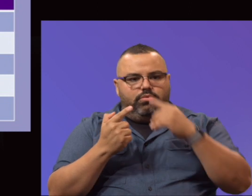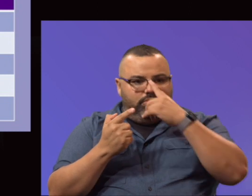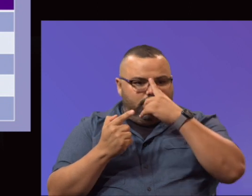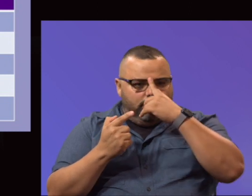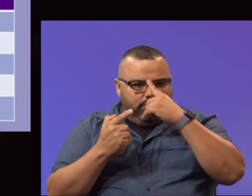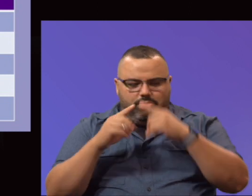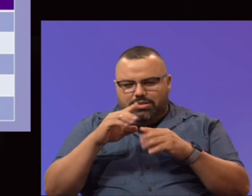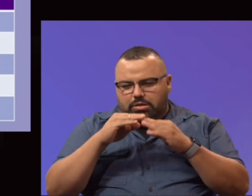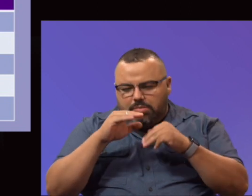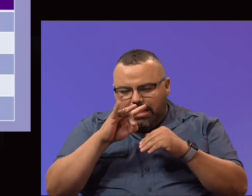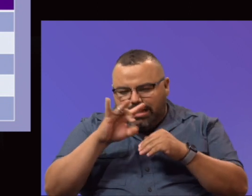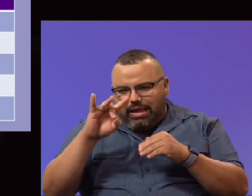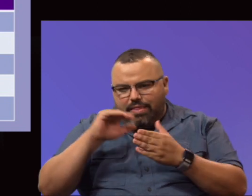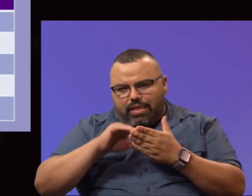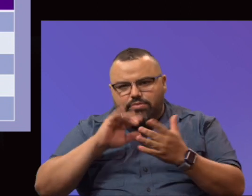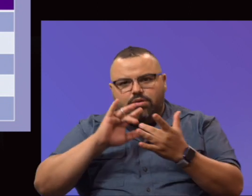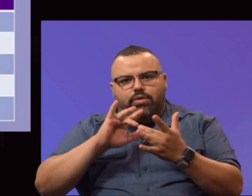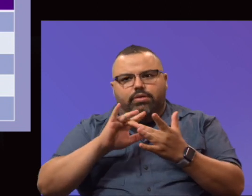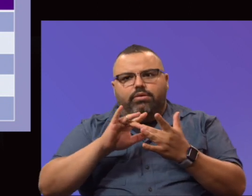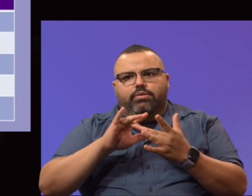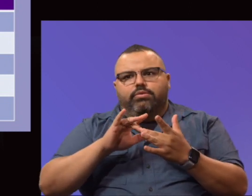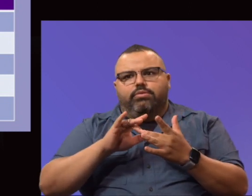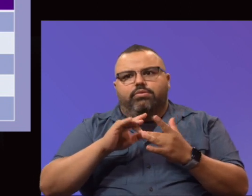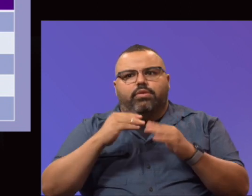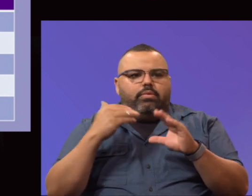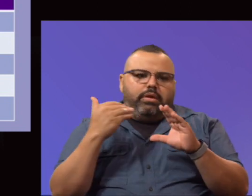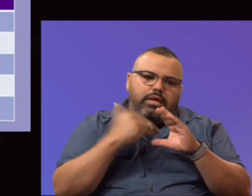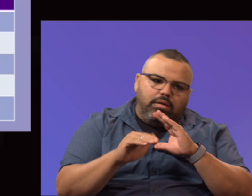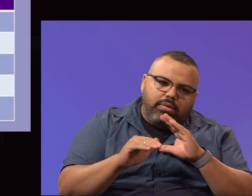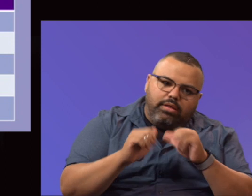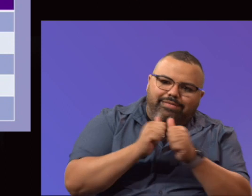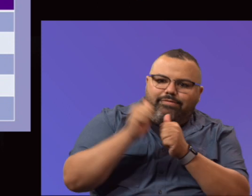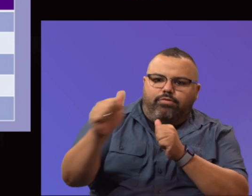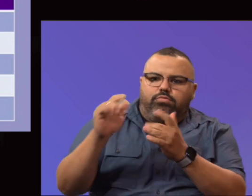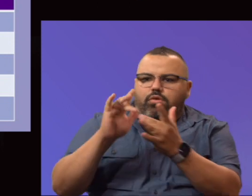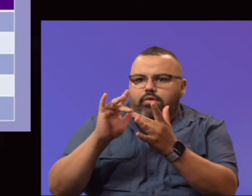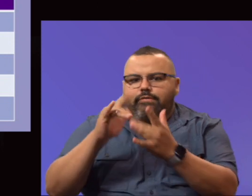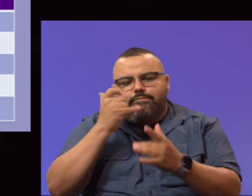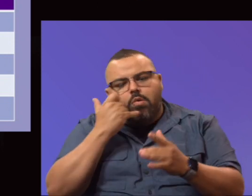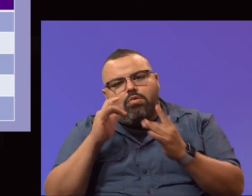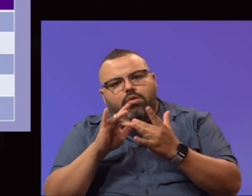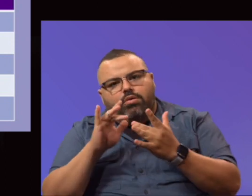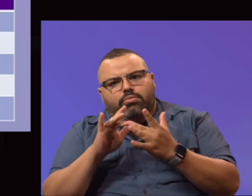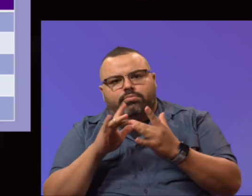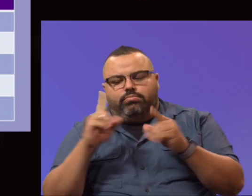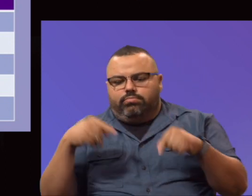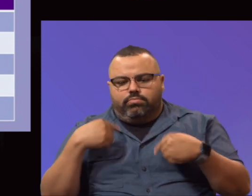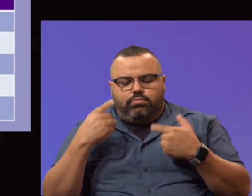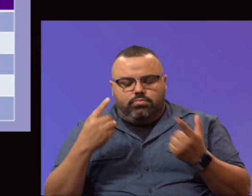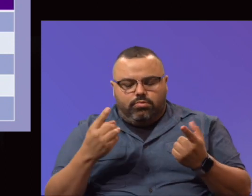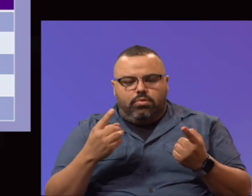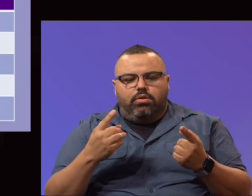short of 88,000 contacts. So they were emailing, they were virtual contacts, phone contacts. And since we began